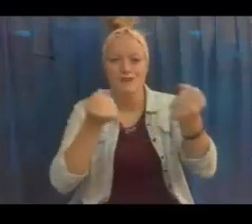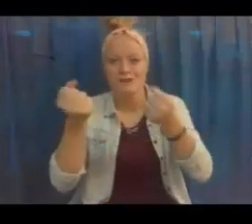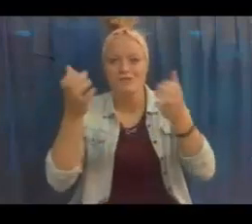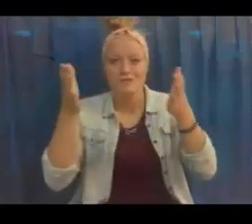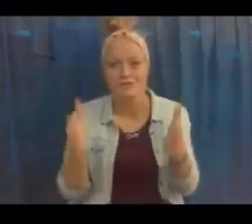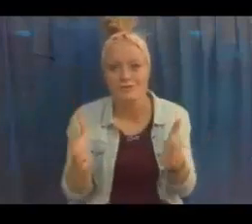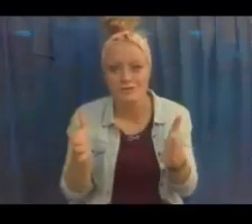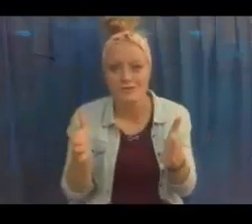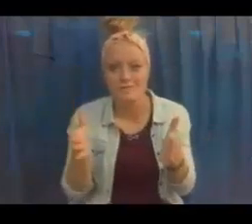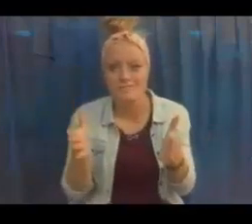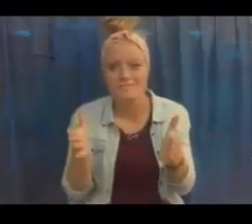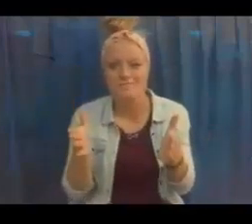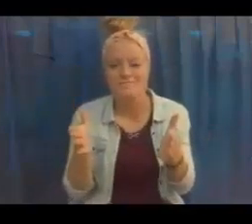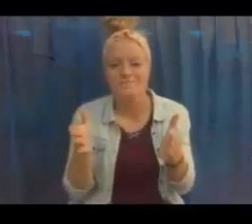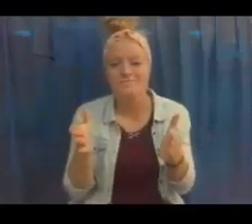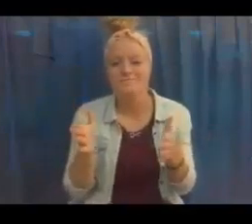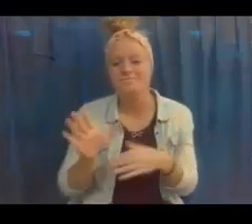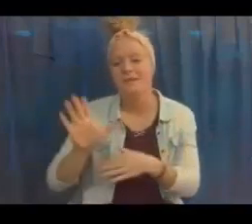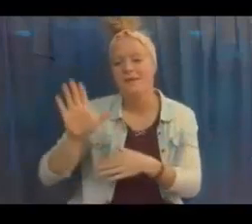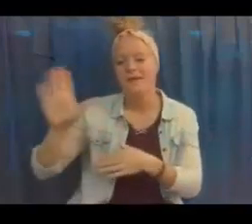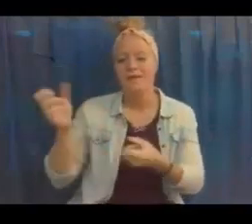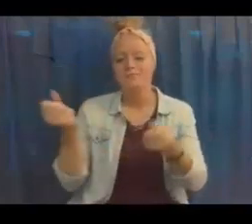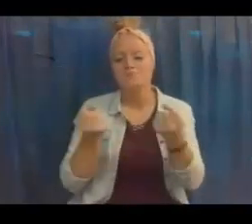This is a race car driver.